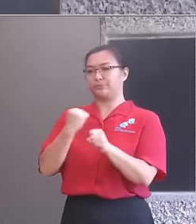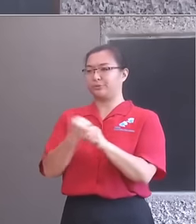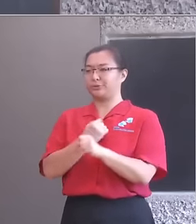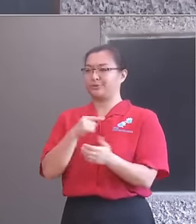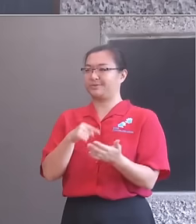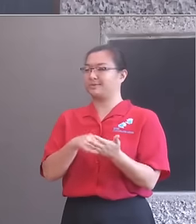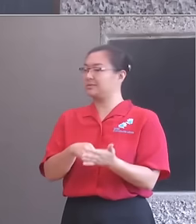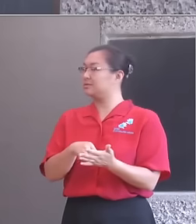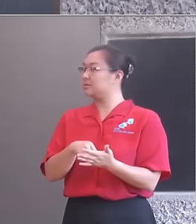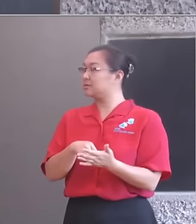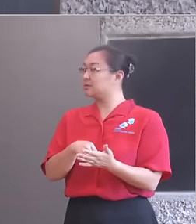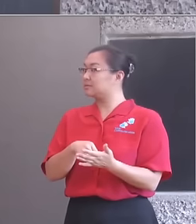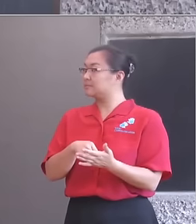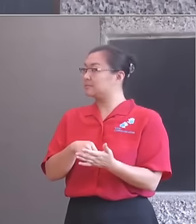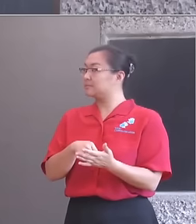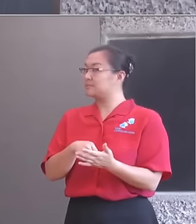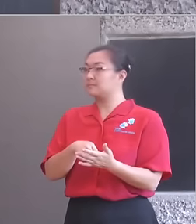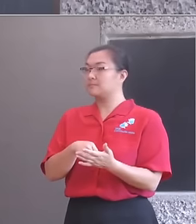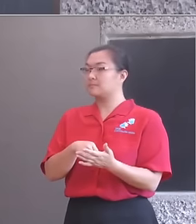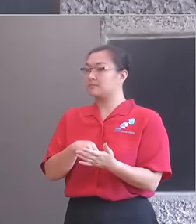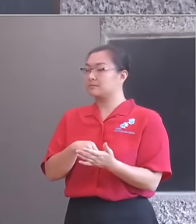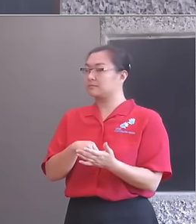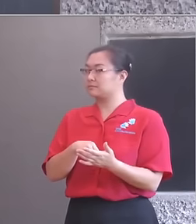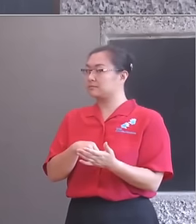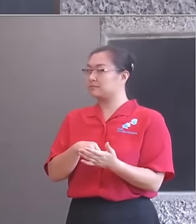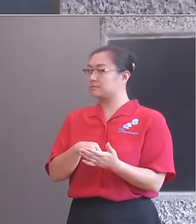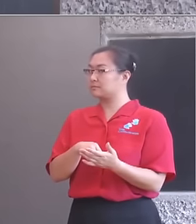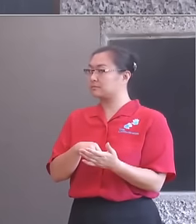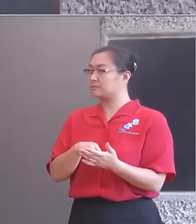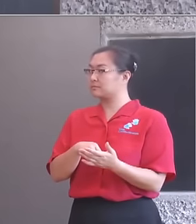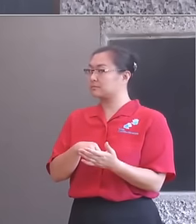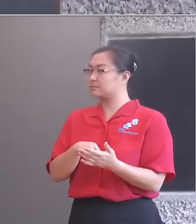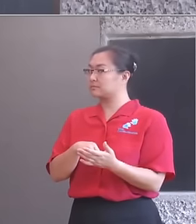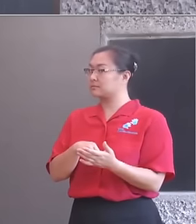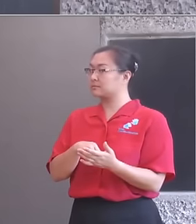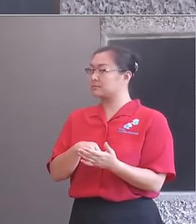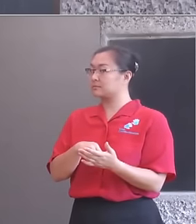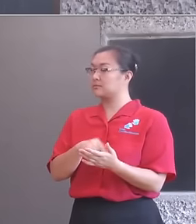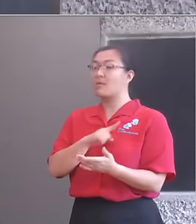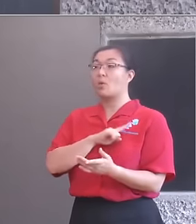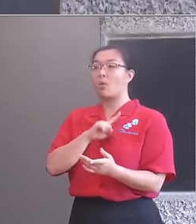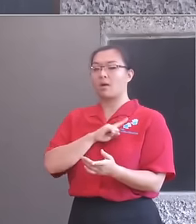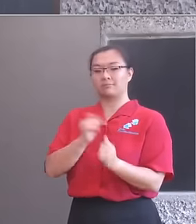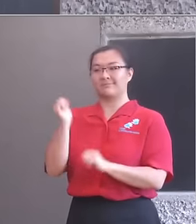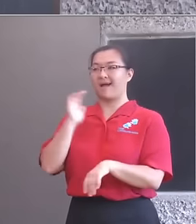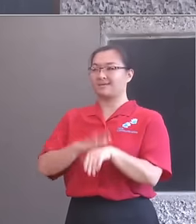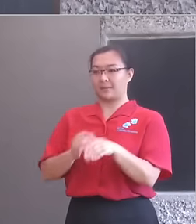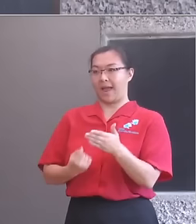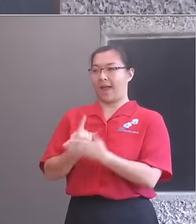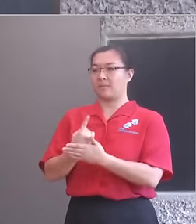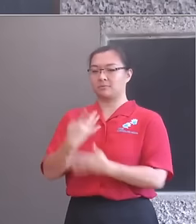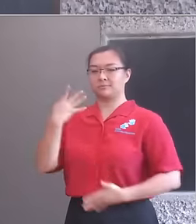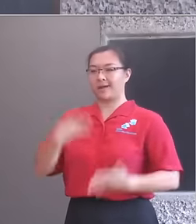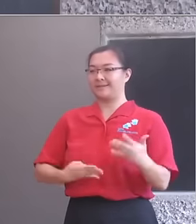in 1964, who published her white paper in 1965. Obviously, because I'm so